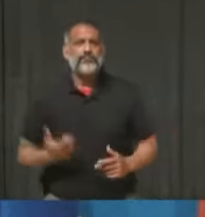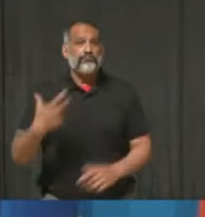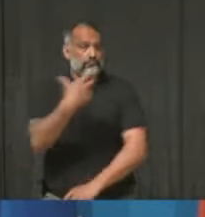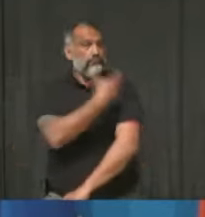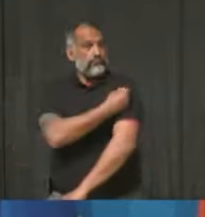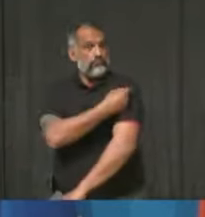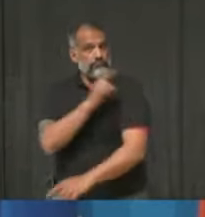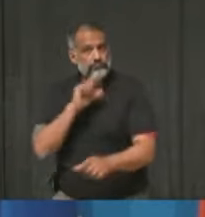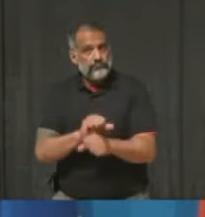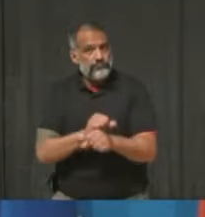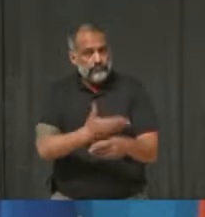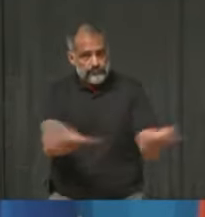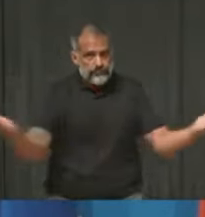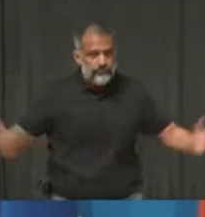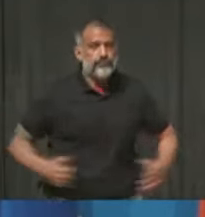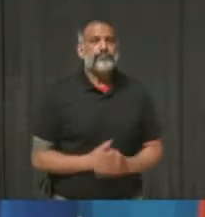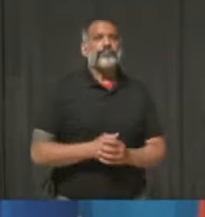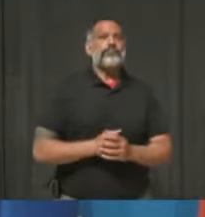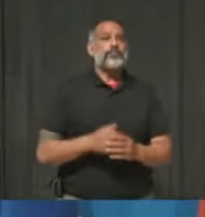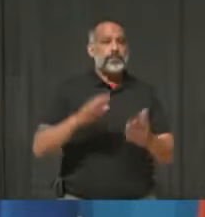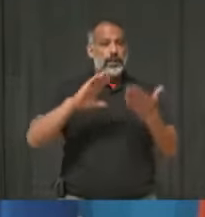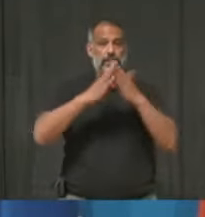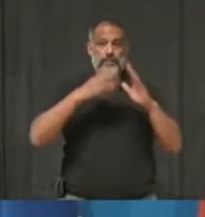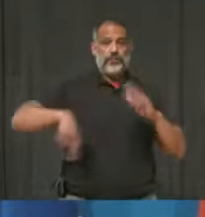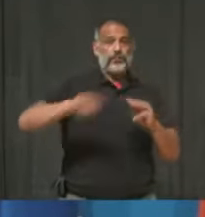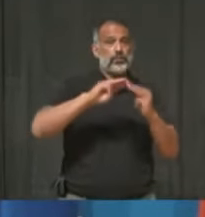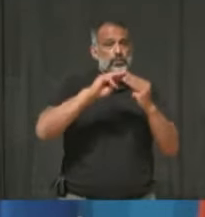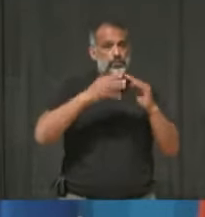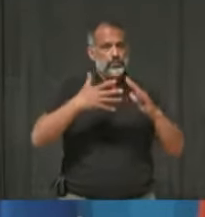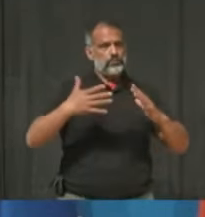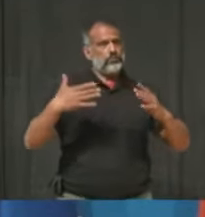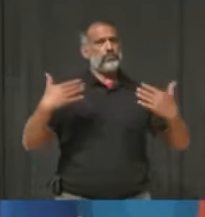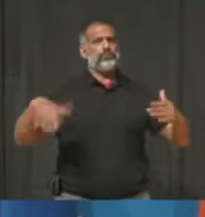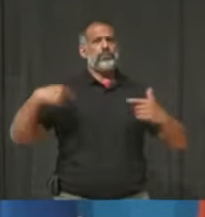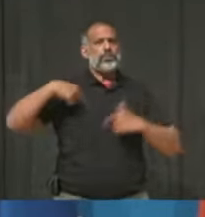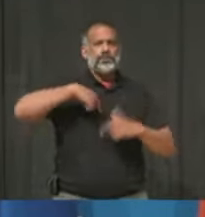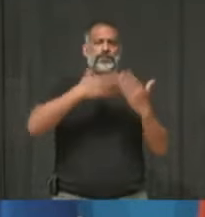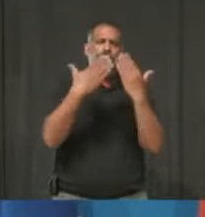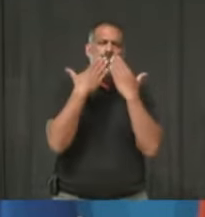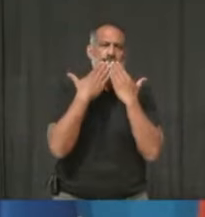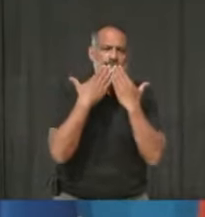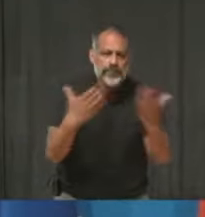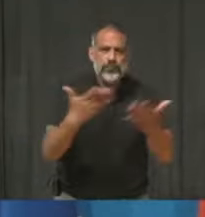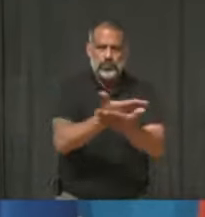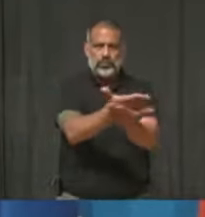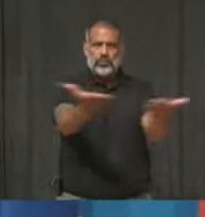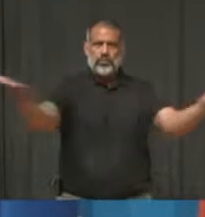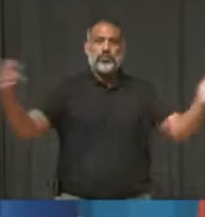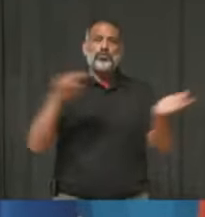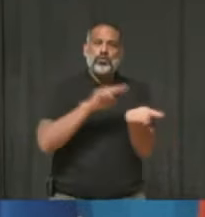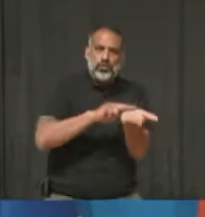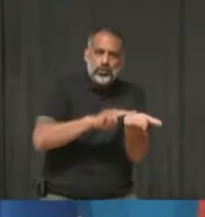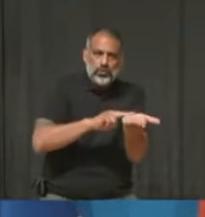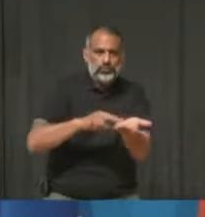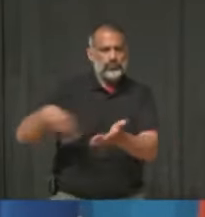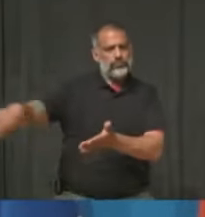On behalf of the City of Mississauga, I want to thank everyone for working together to get this all done.